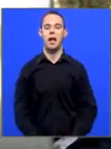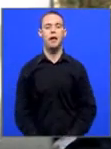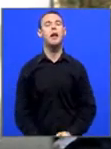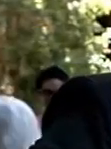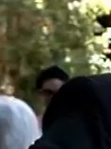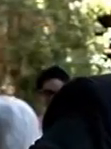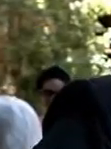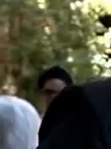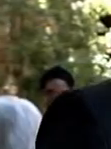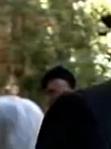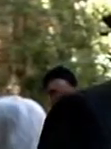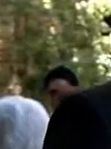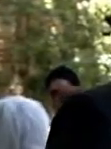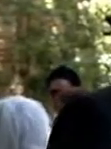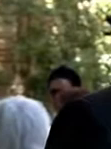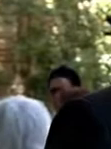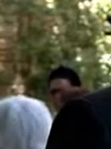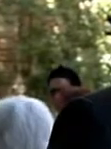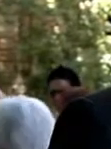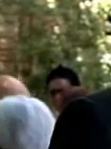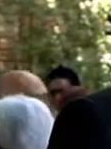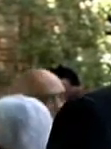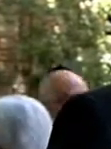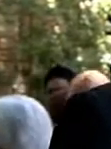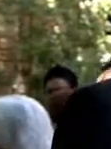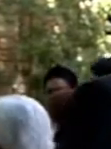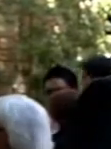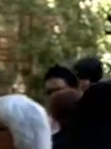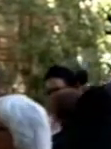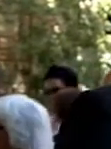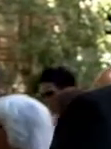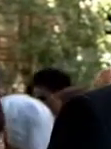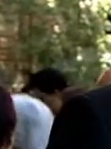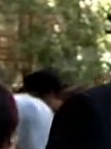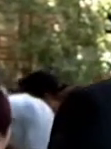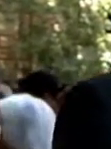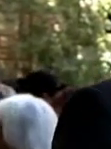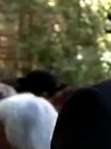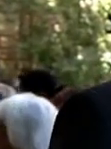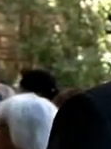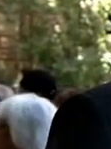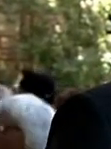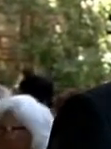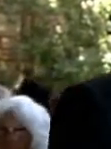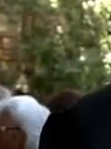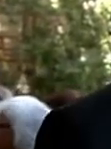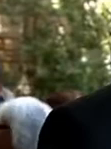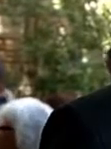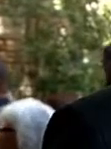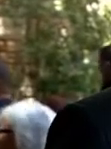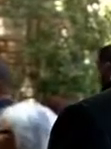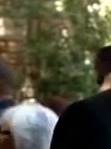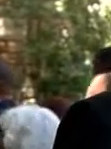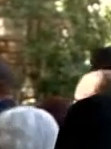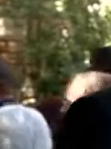could deal with what they have inside them because of the nation's journey. So the struggle to heal South Africa, to free